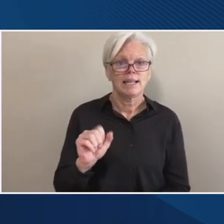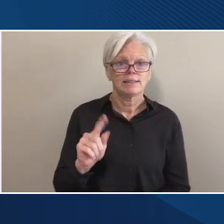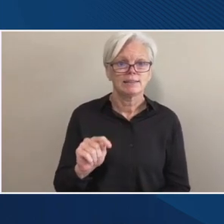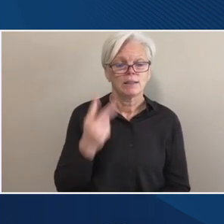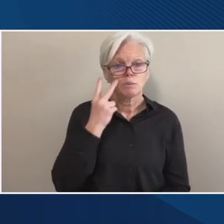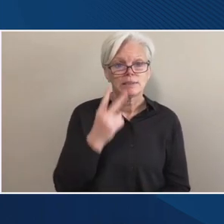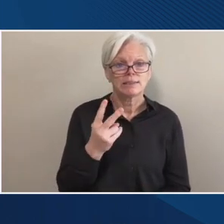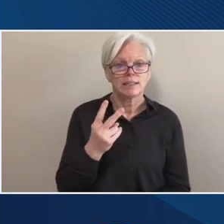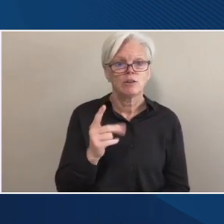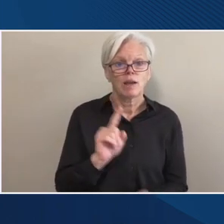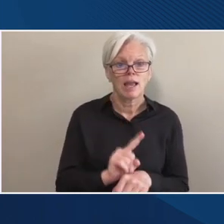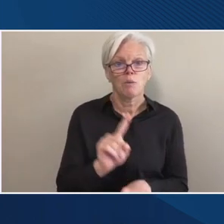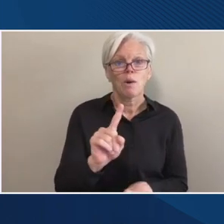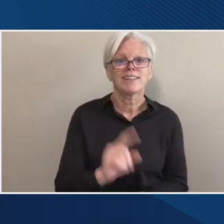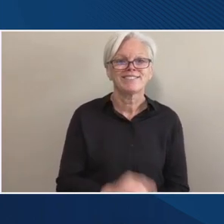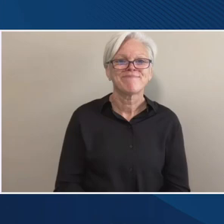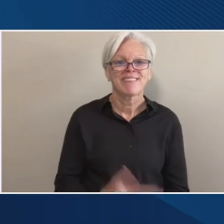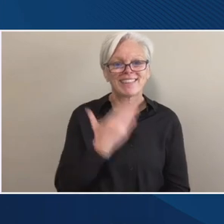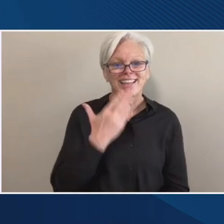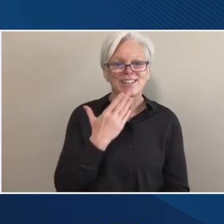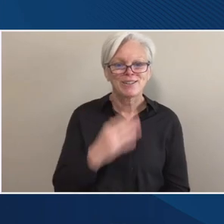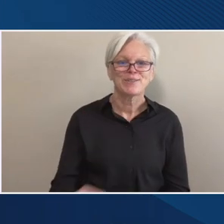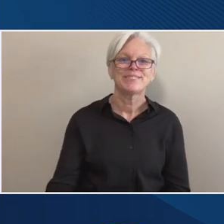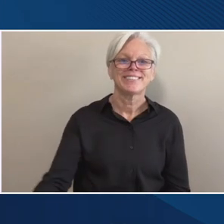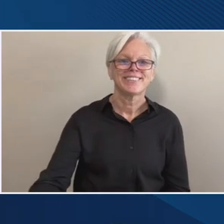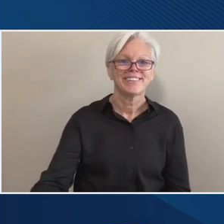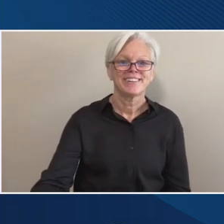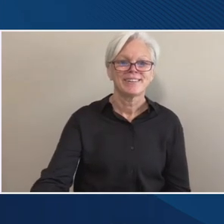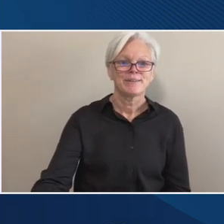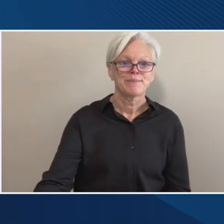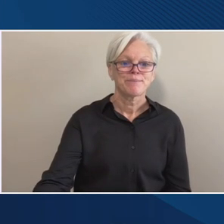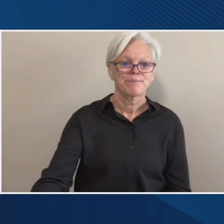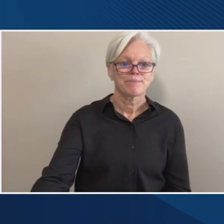back promptly at 1 Eastern. Thank you. Thanks, everyone.